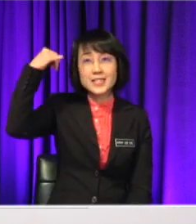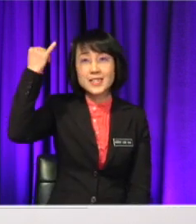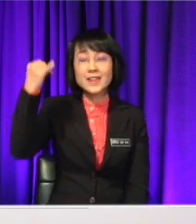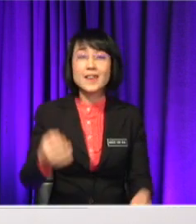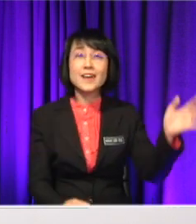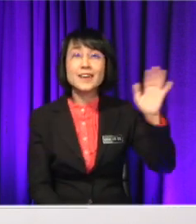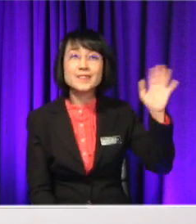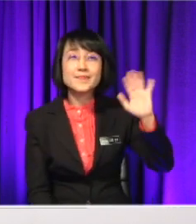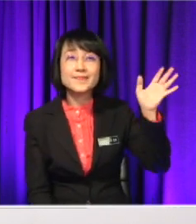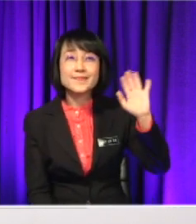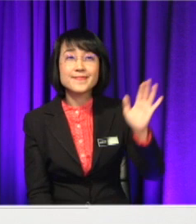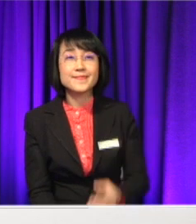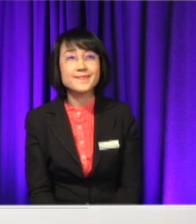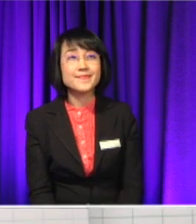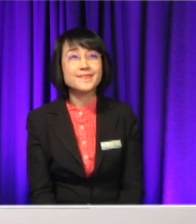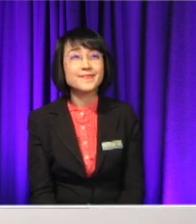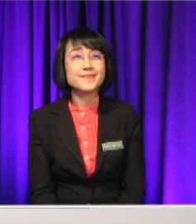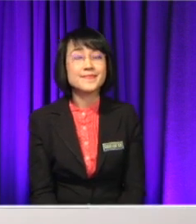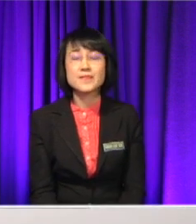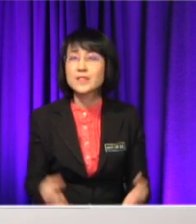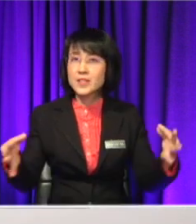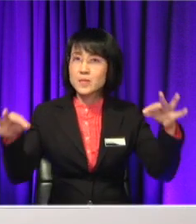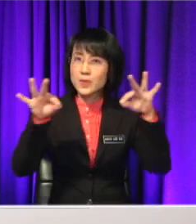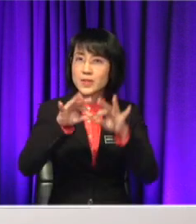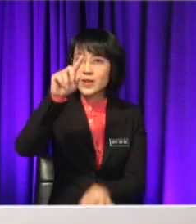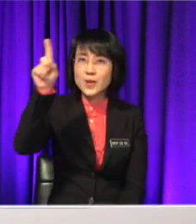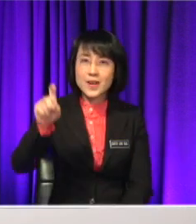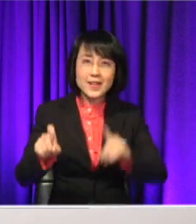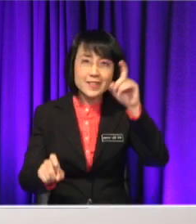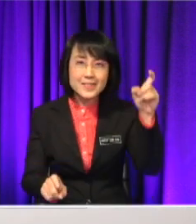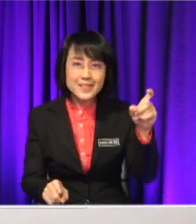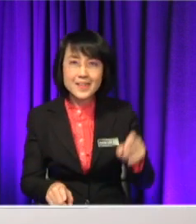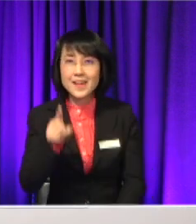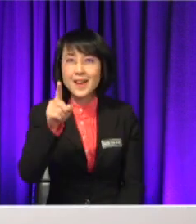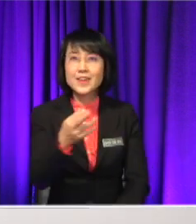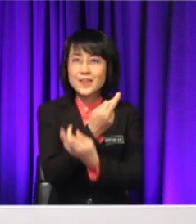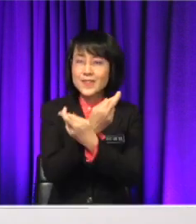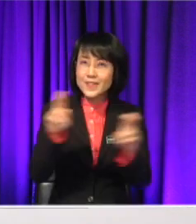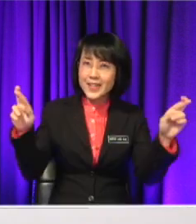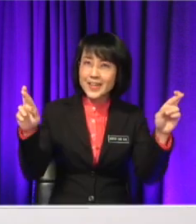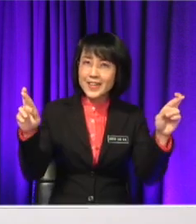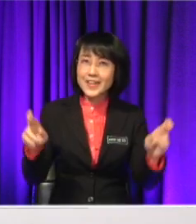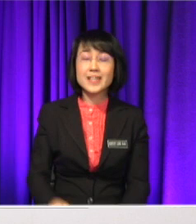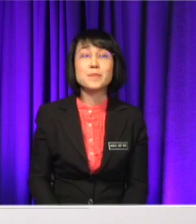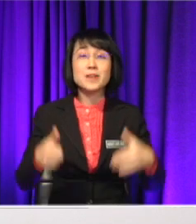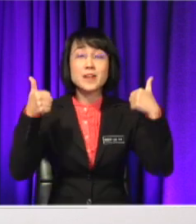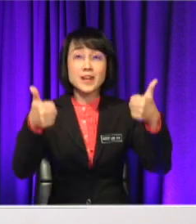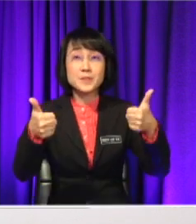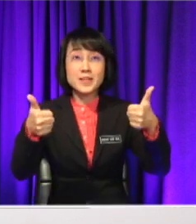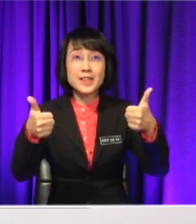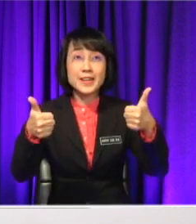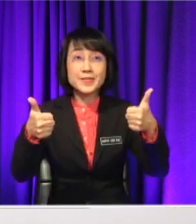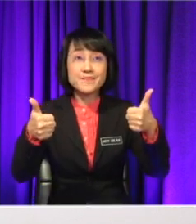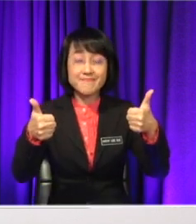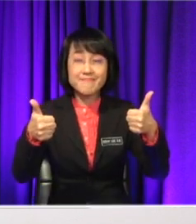Say hi Hi Yeah I have a very important question for you Are you ready for our lesson for today? Give me a thumbs up if you are Double thumbs